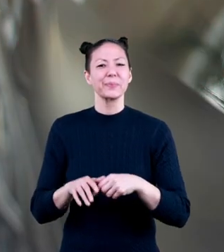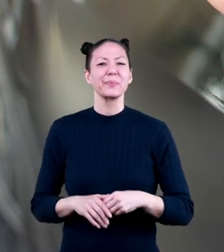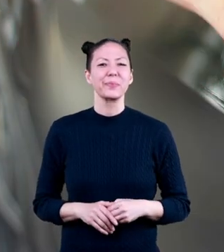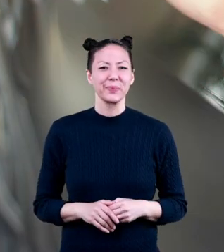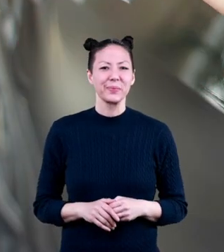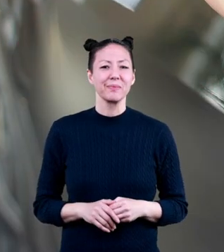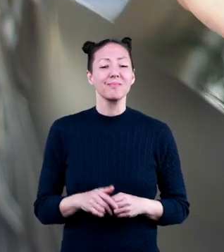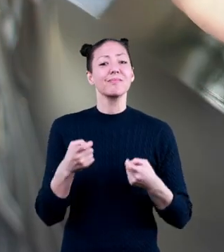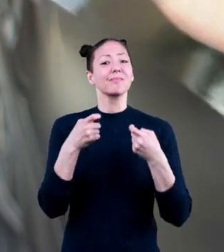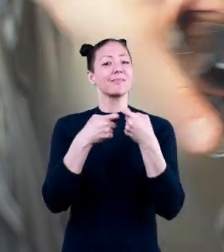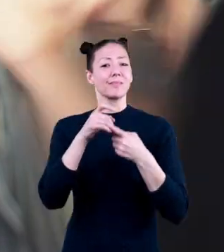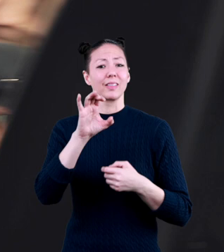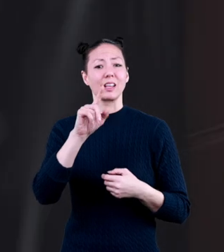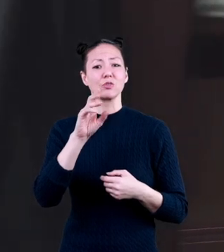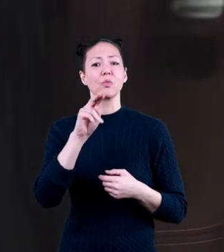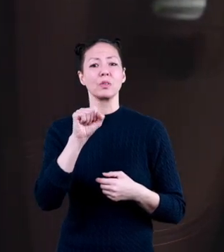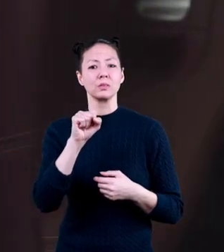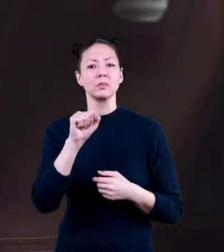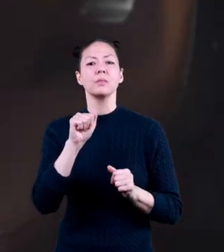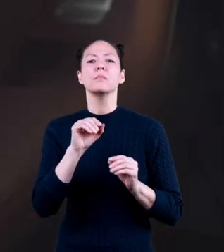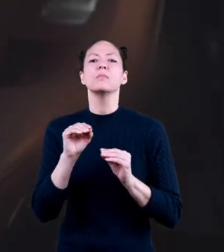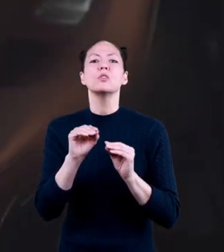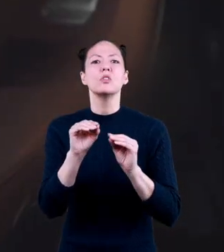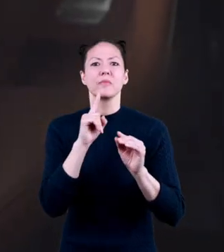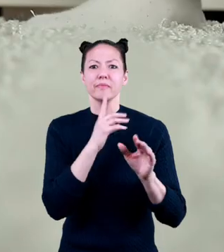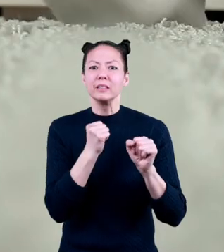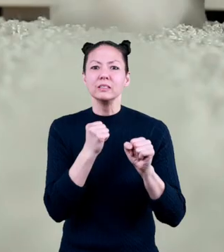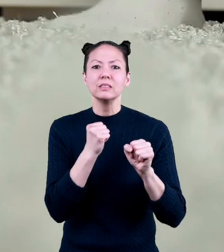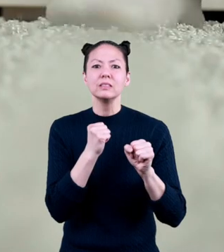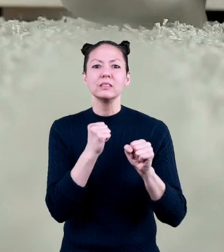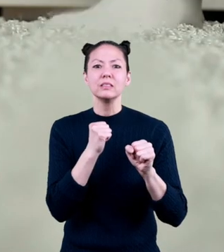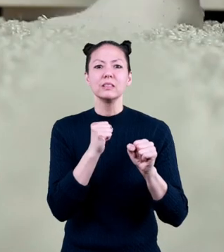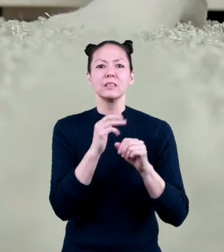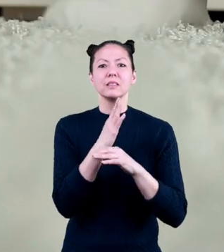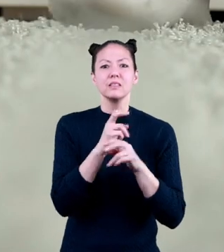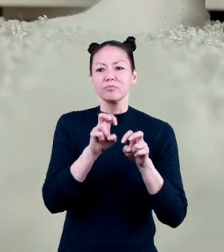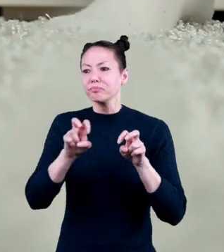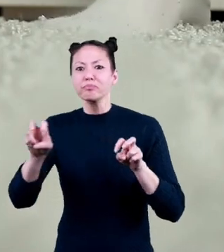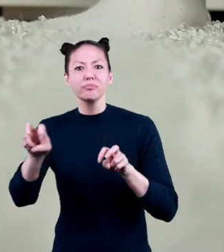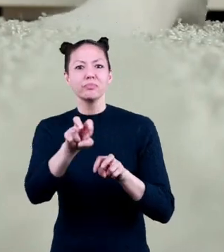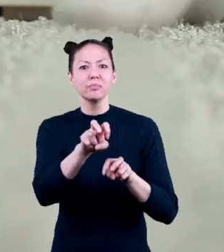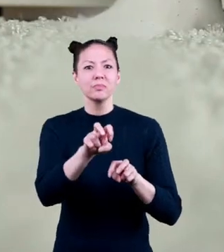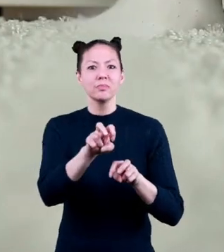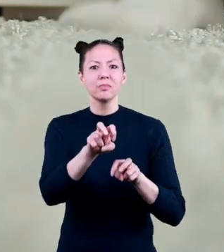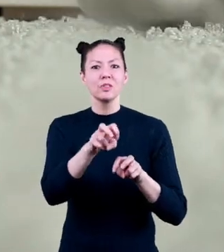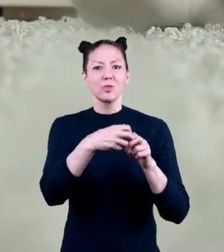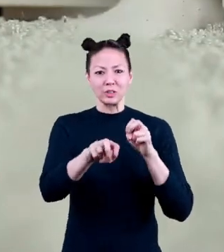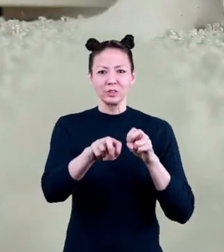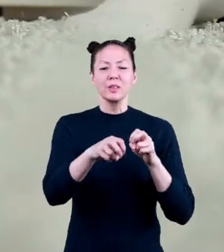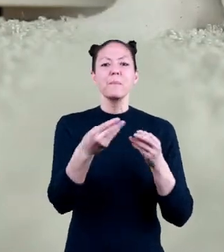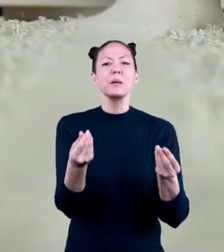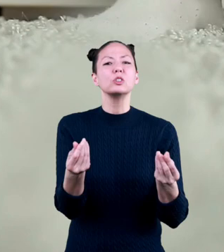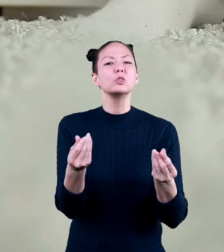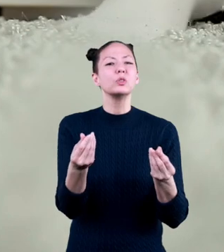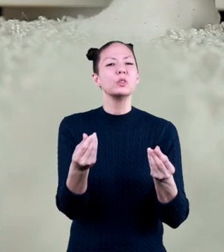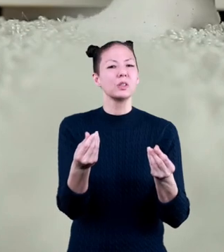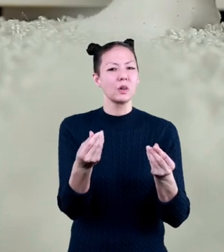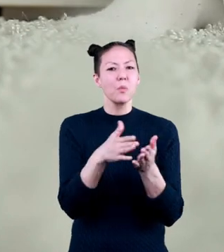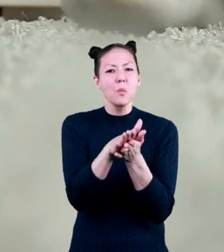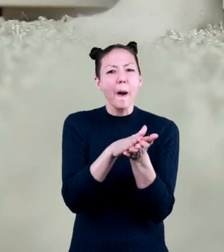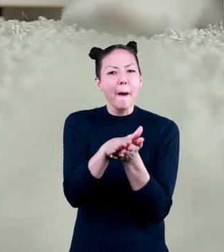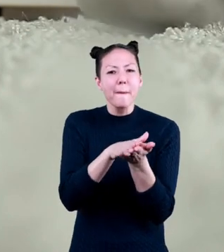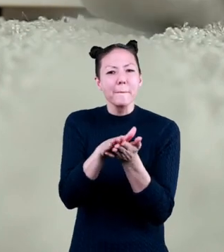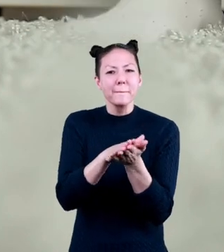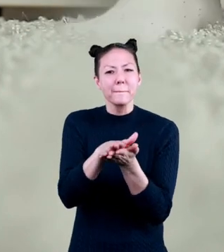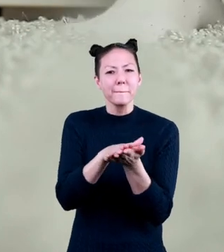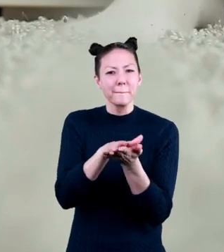Electrons can move more easily in some objects than in others. And when certain materials rub against